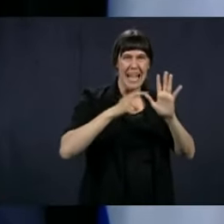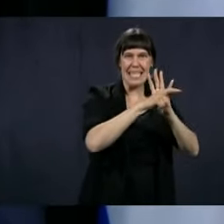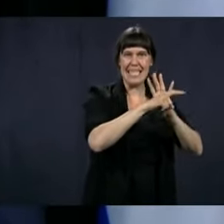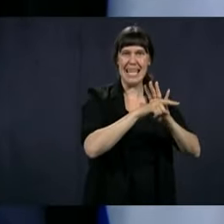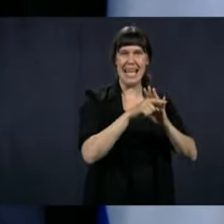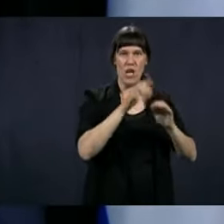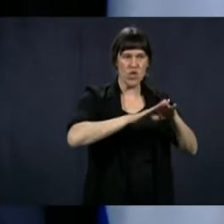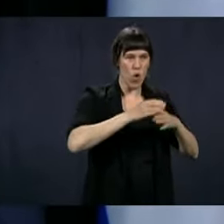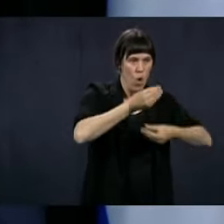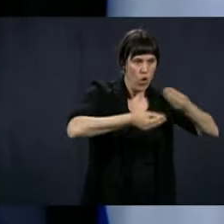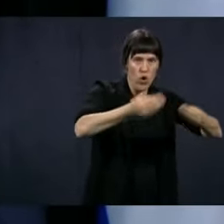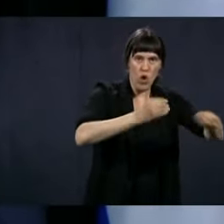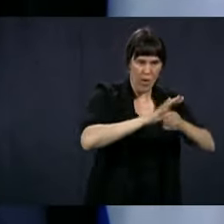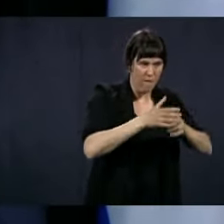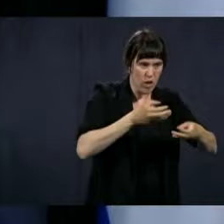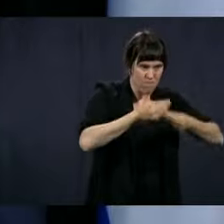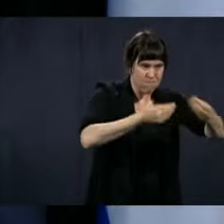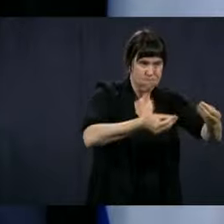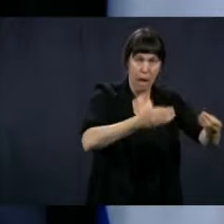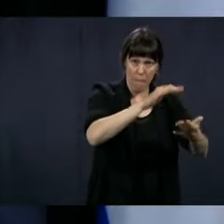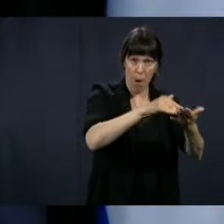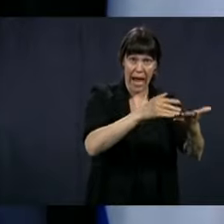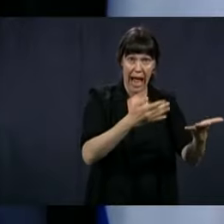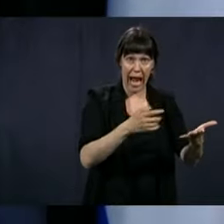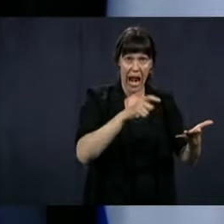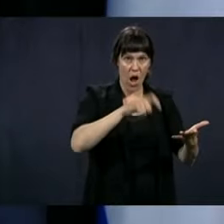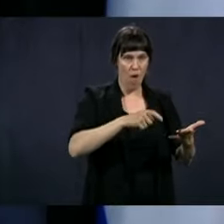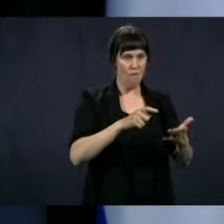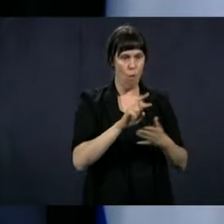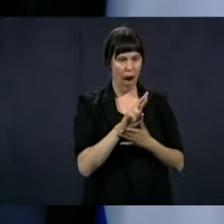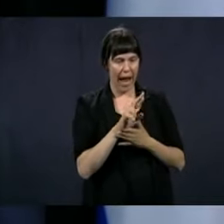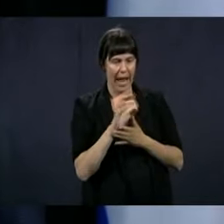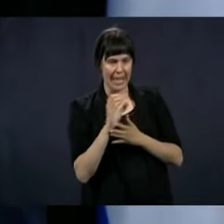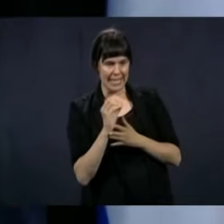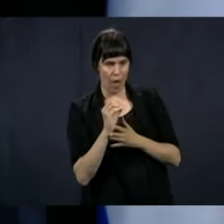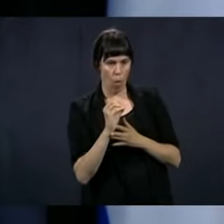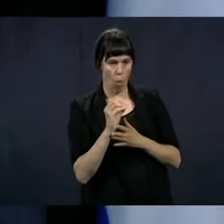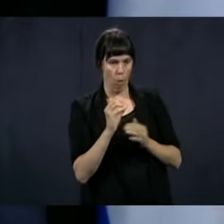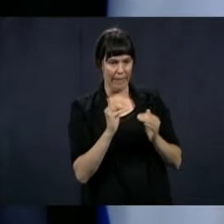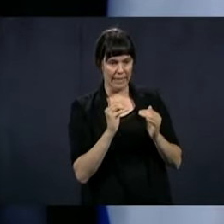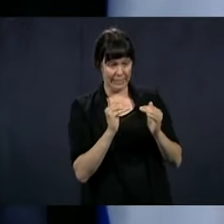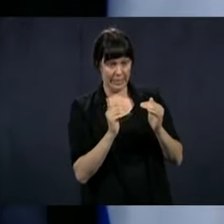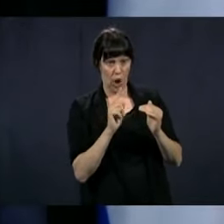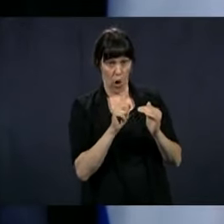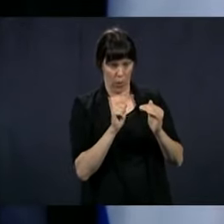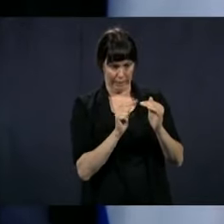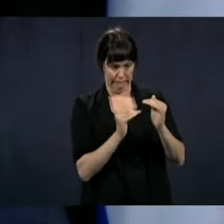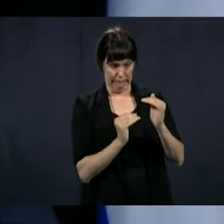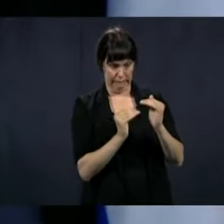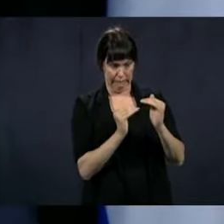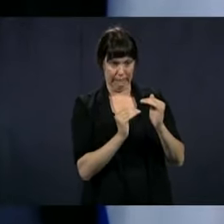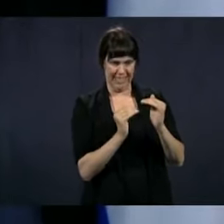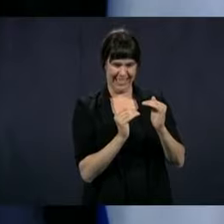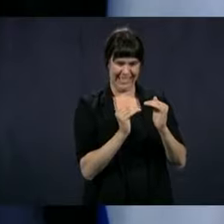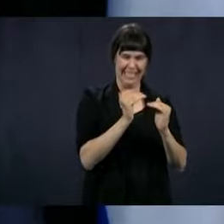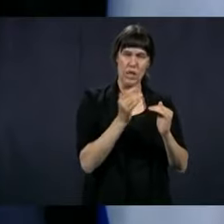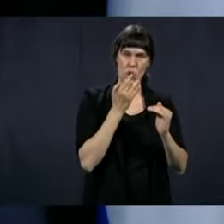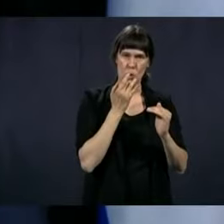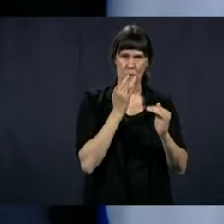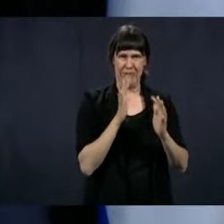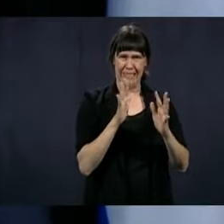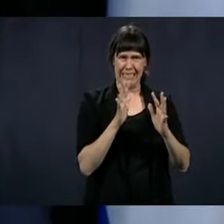in Montreal. I would like to see what, if we're going above R1 in Montreal before saying, know, let's deconfin.